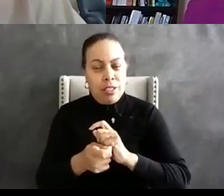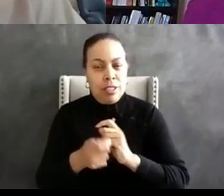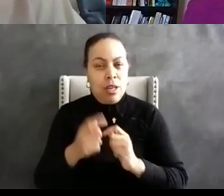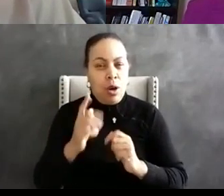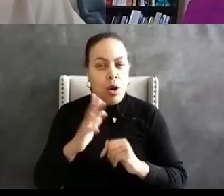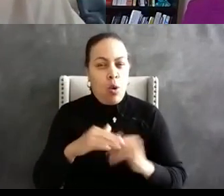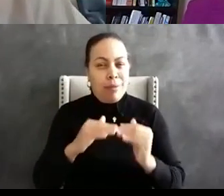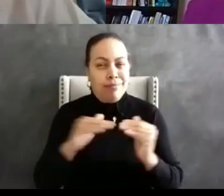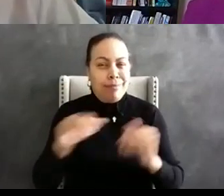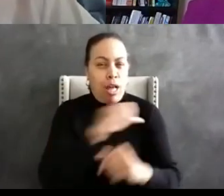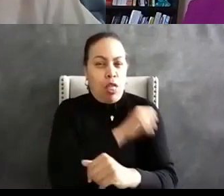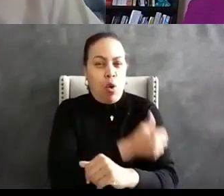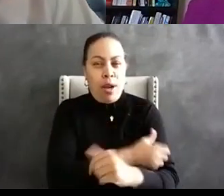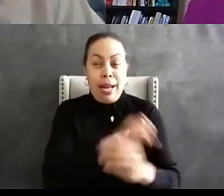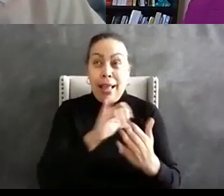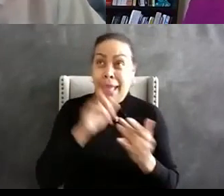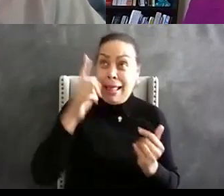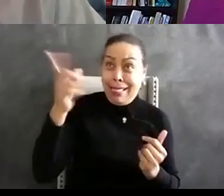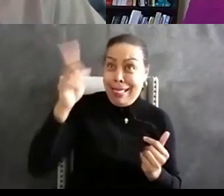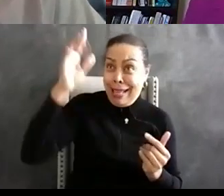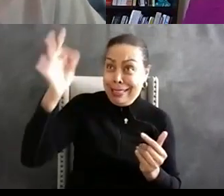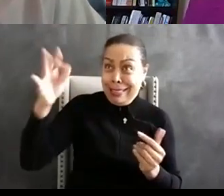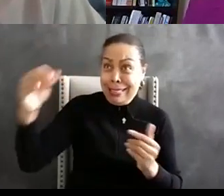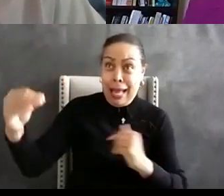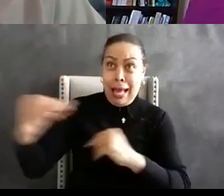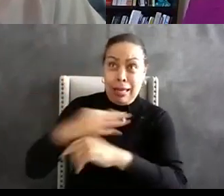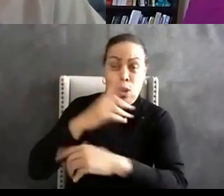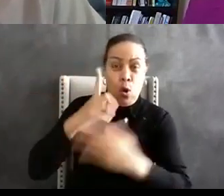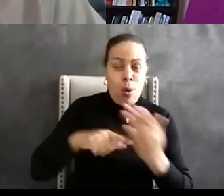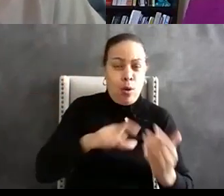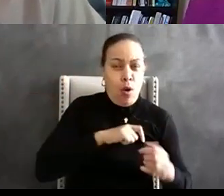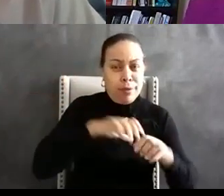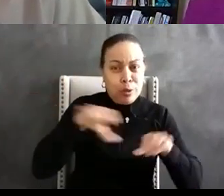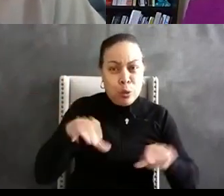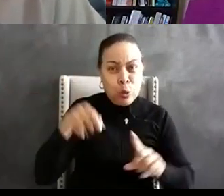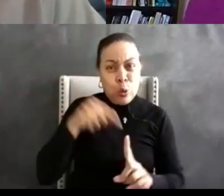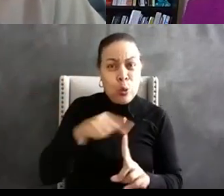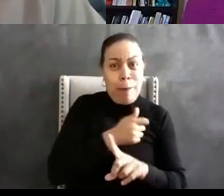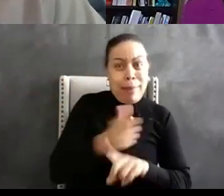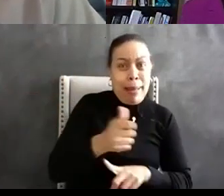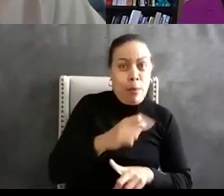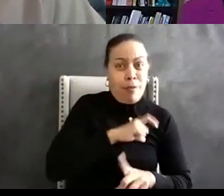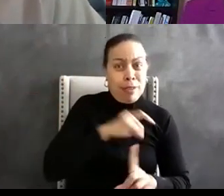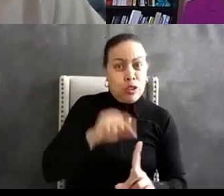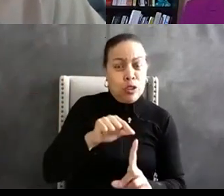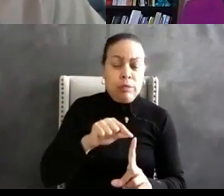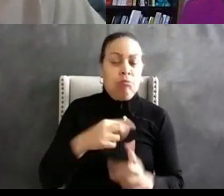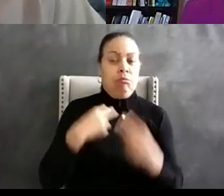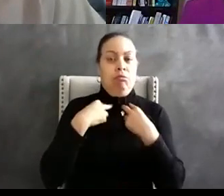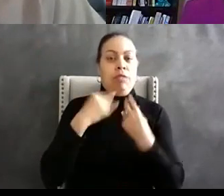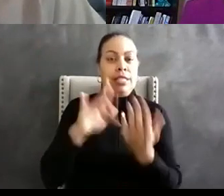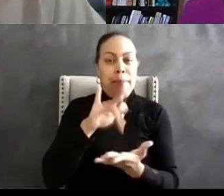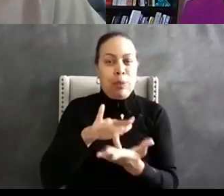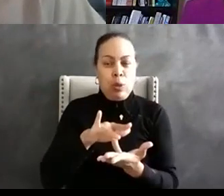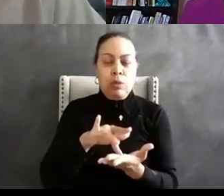this middle agent piece that i talked about is big in this piece that we have to figure out so yeah i